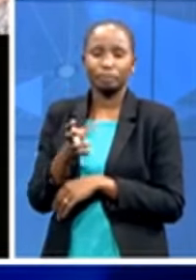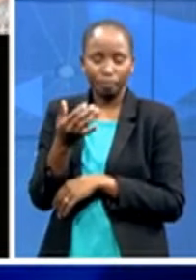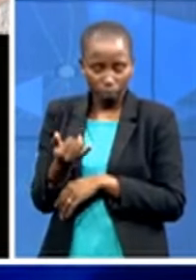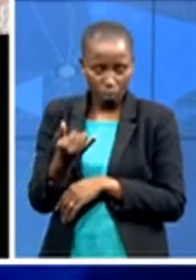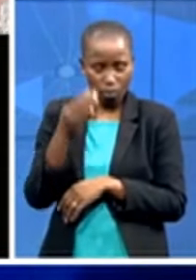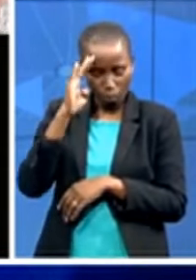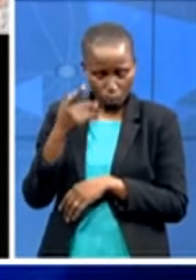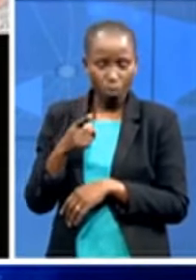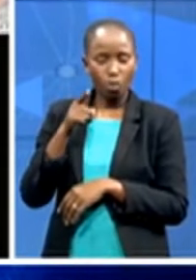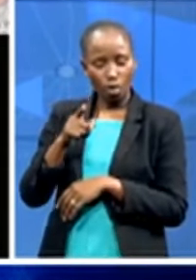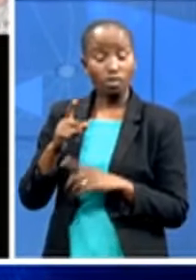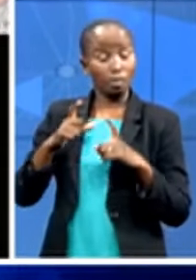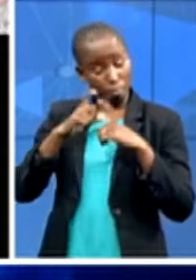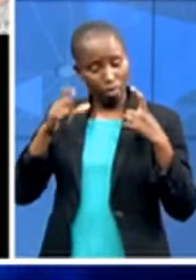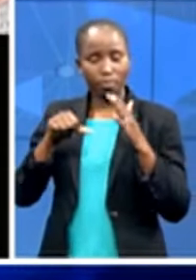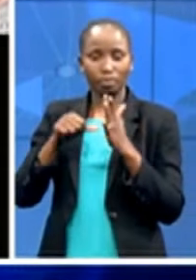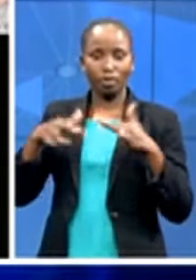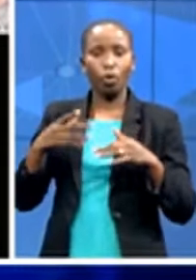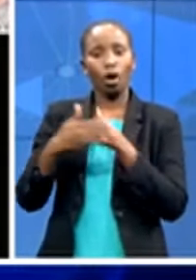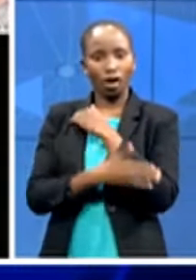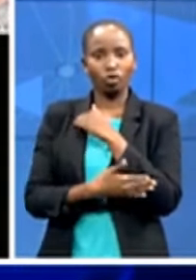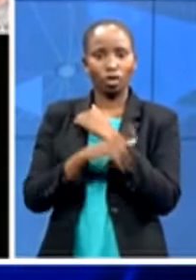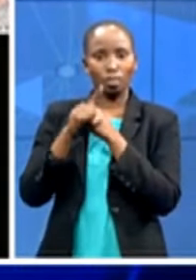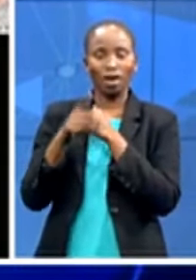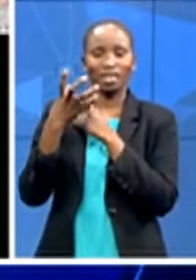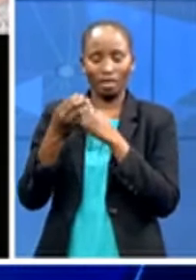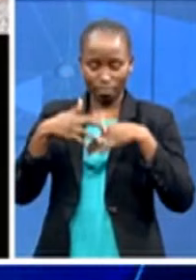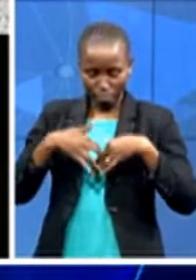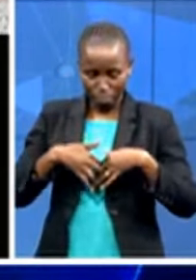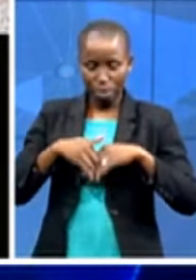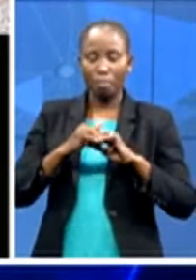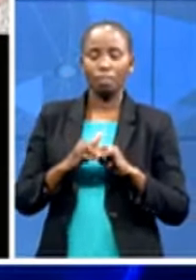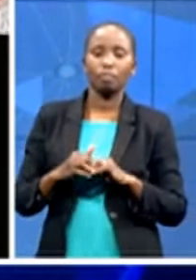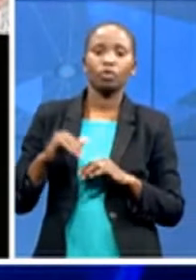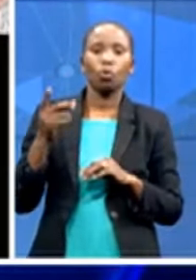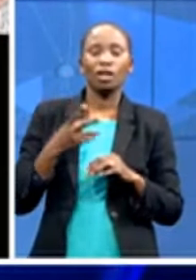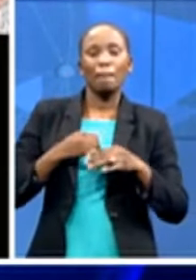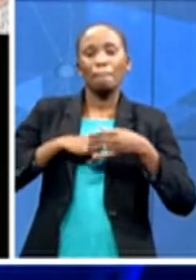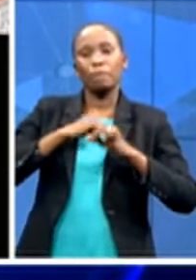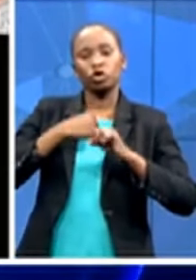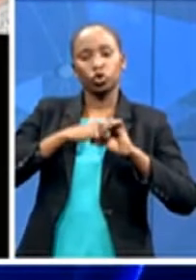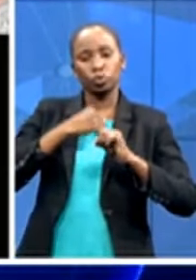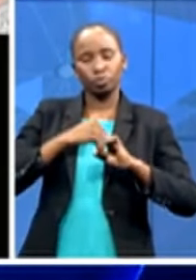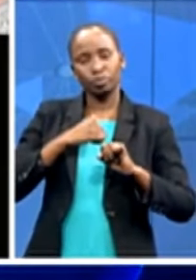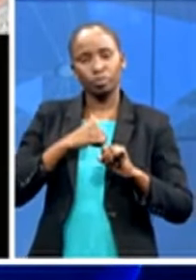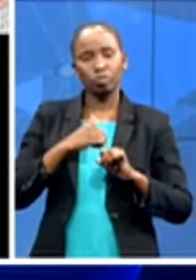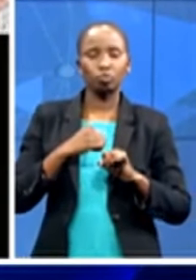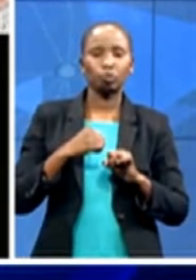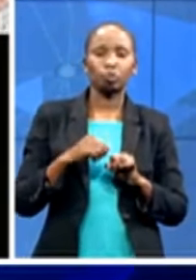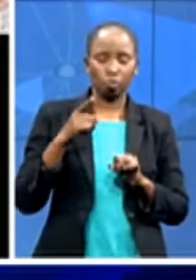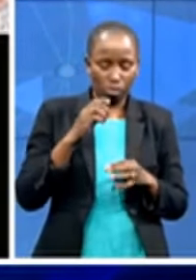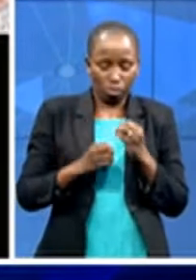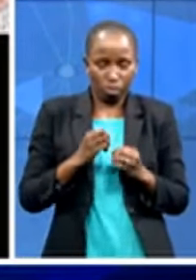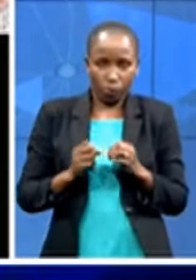have a locally produced uh machine uh that ordinarily would have been imported uh